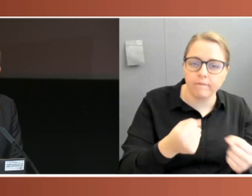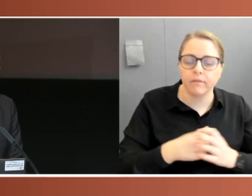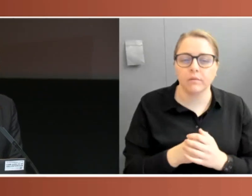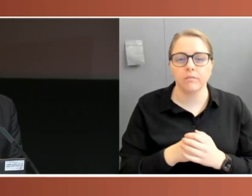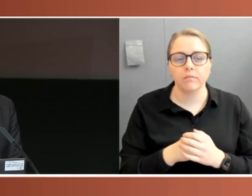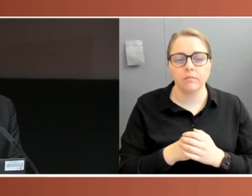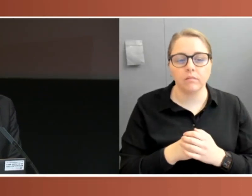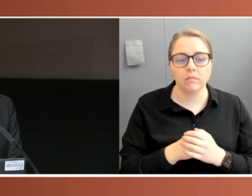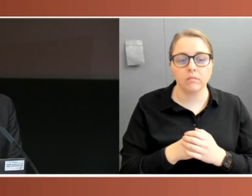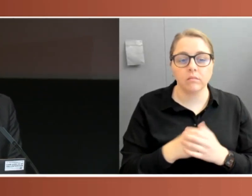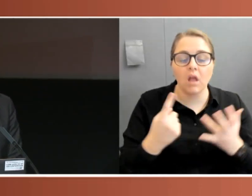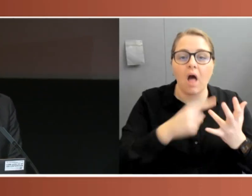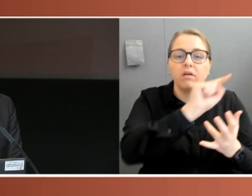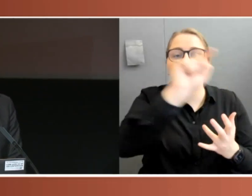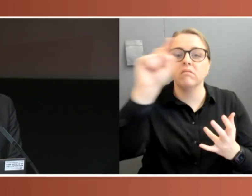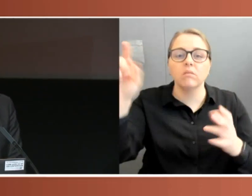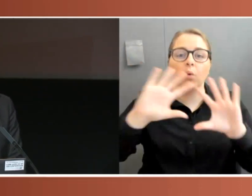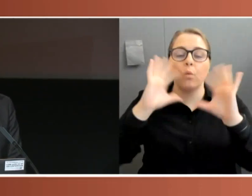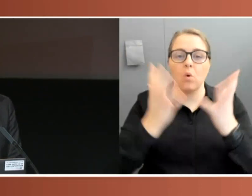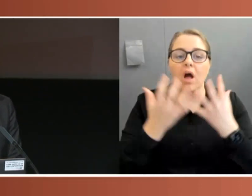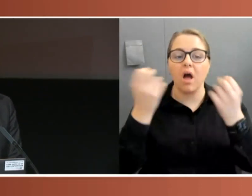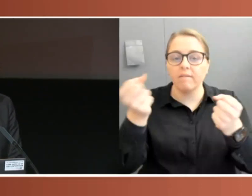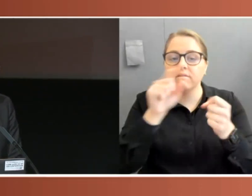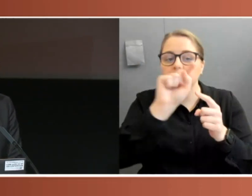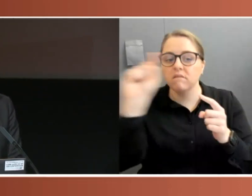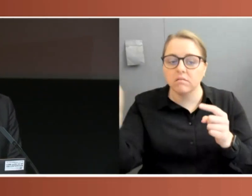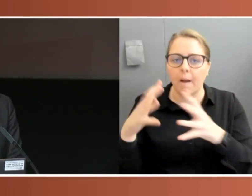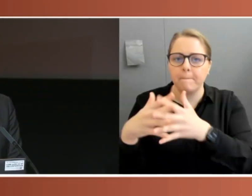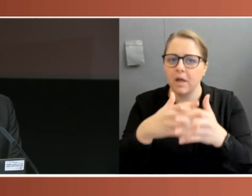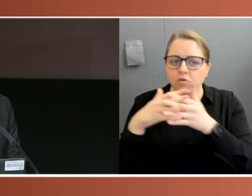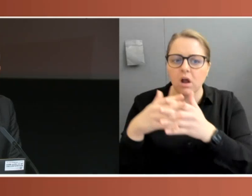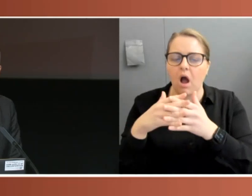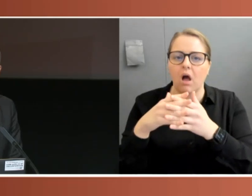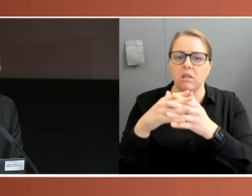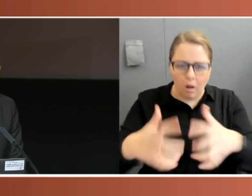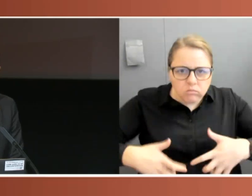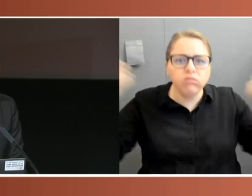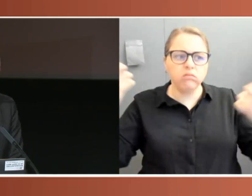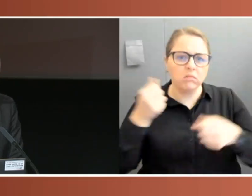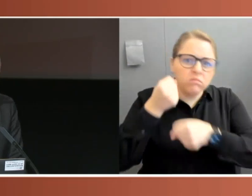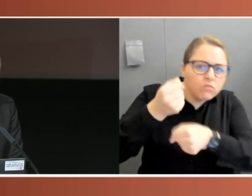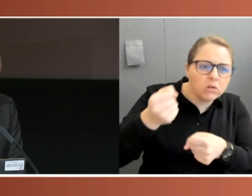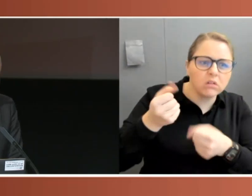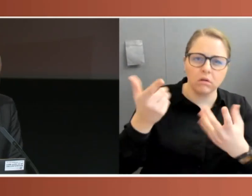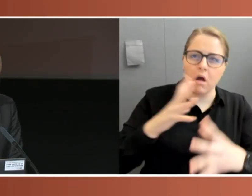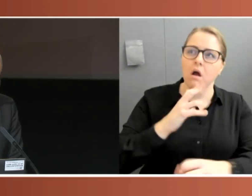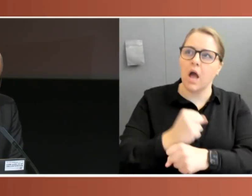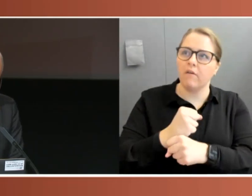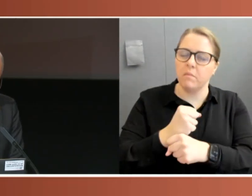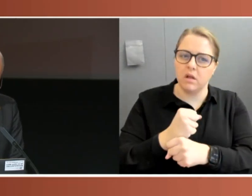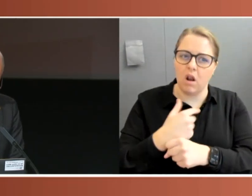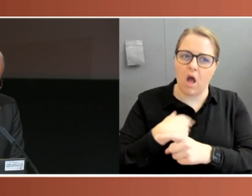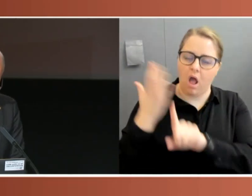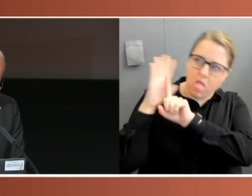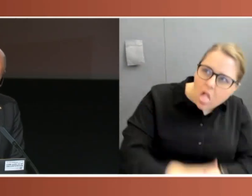replicated in the United States and other countries, as people reacted strongly, violently, to what they saw as a government overreach upon their liberties.